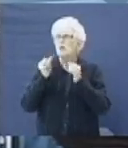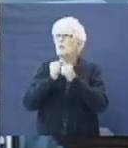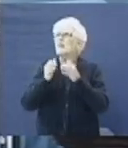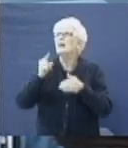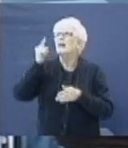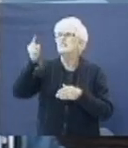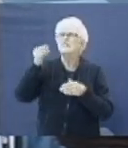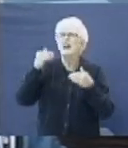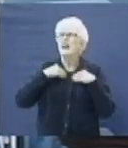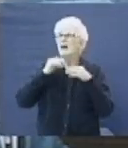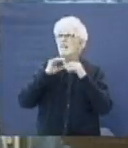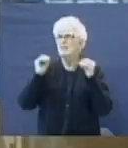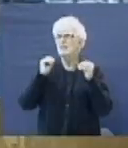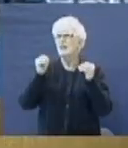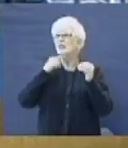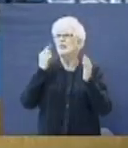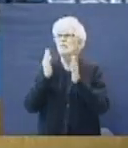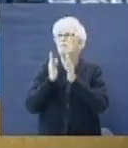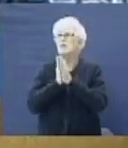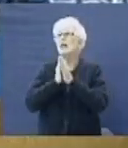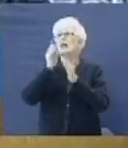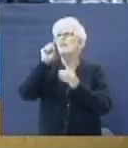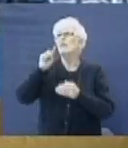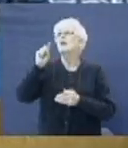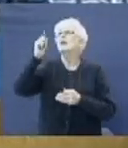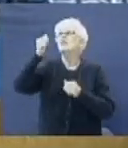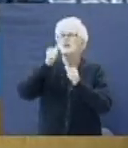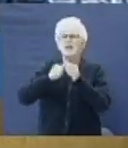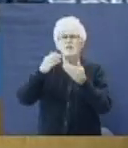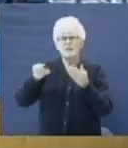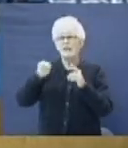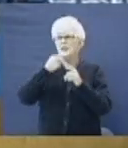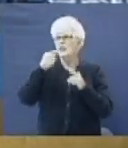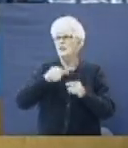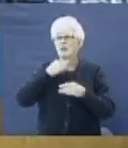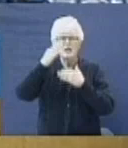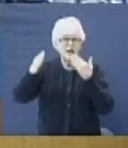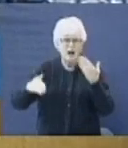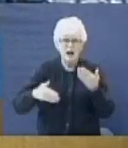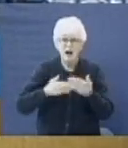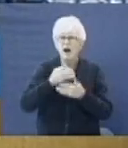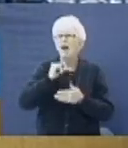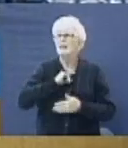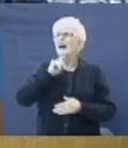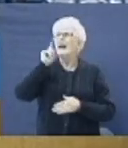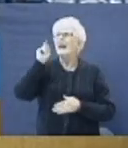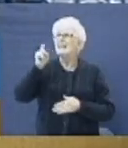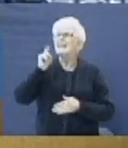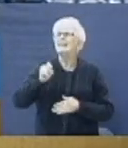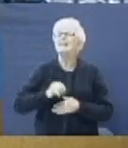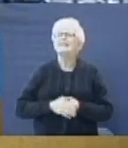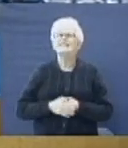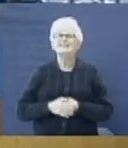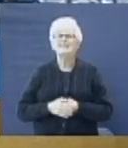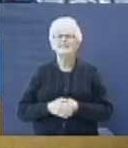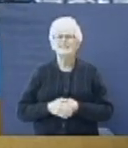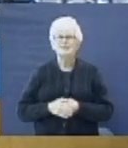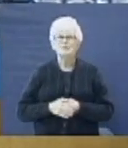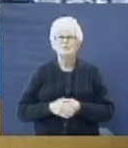wasn't for you, God, I wouldn't have a family to pray for. God, you're everything to me. You're all that I need, God.